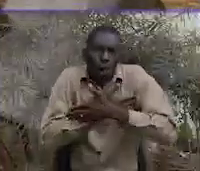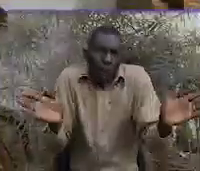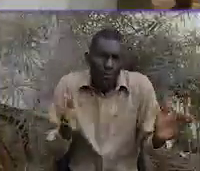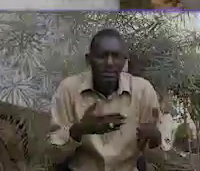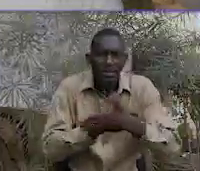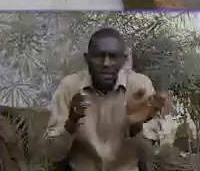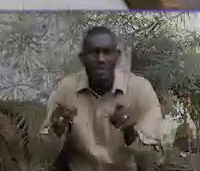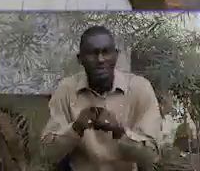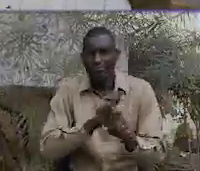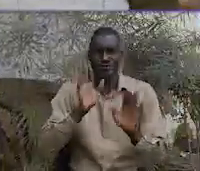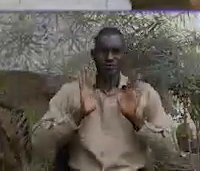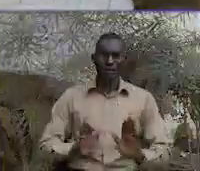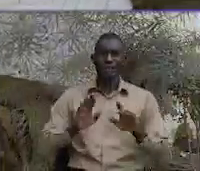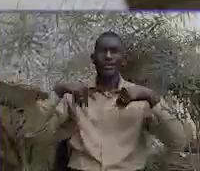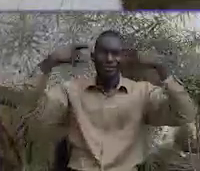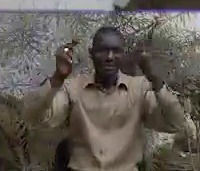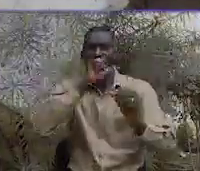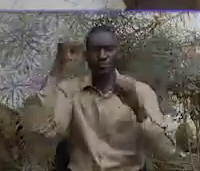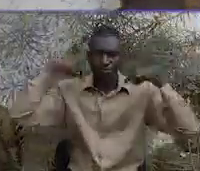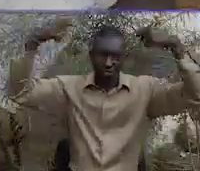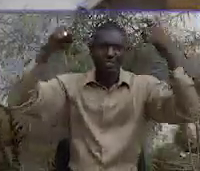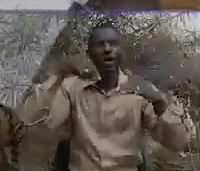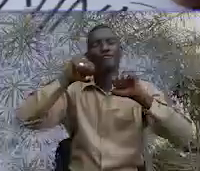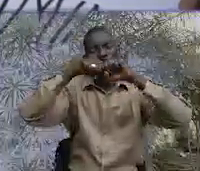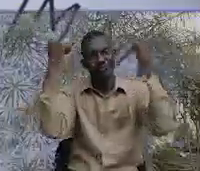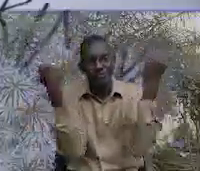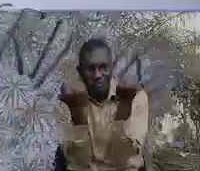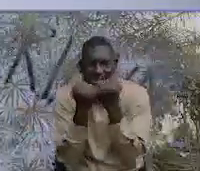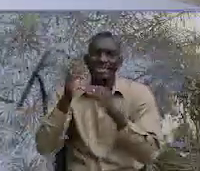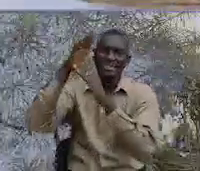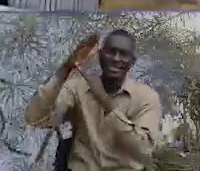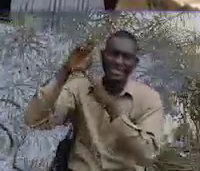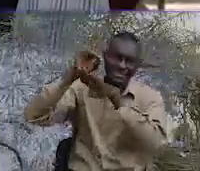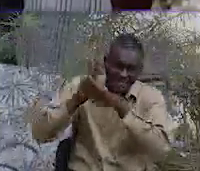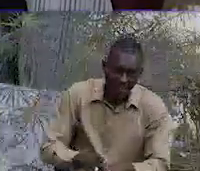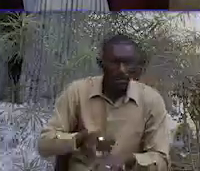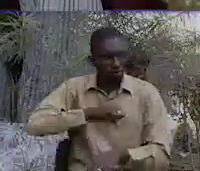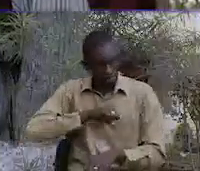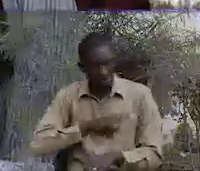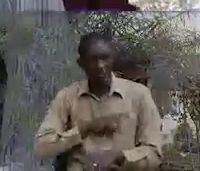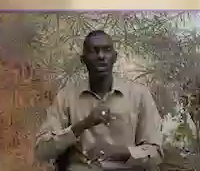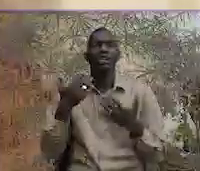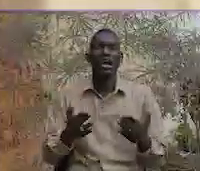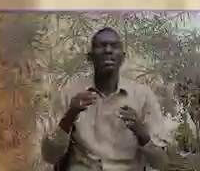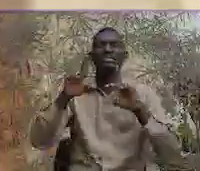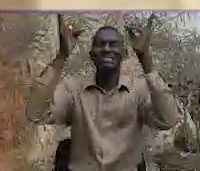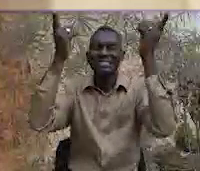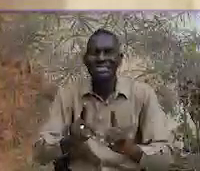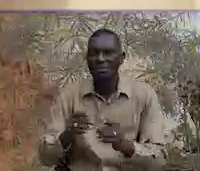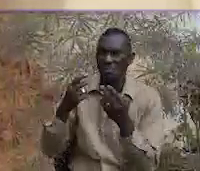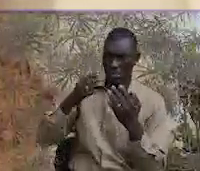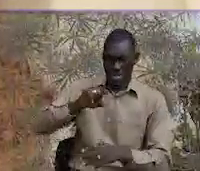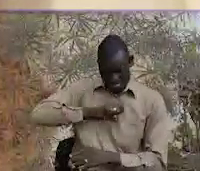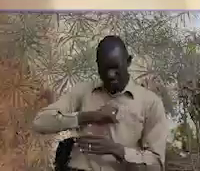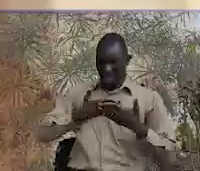open the gate, time is flying, don't let them wait for the progress and the success of our society depends on their faith. When the so